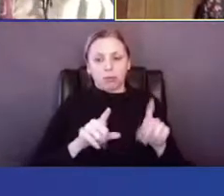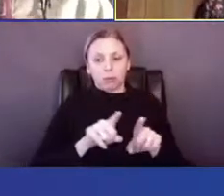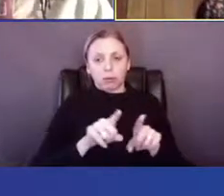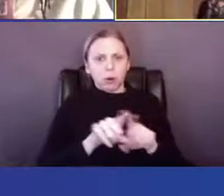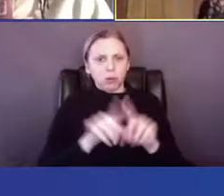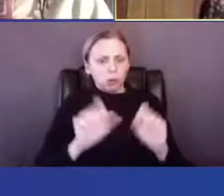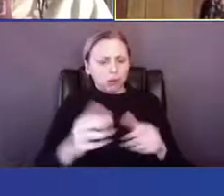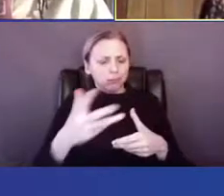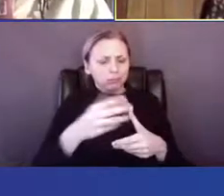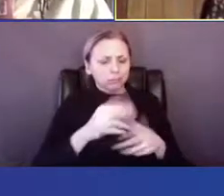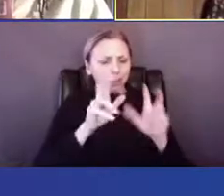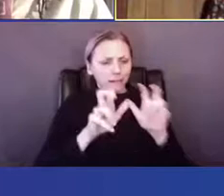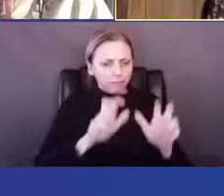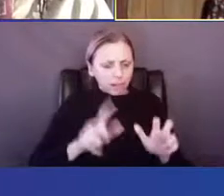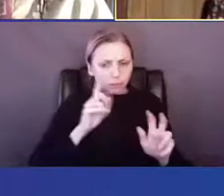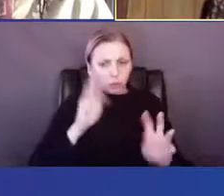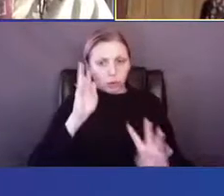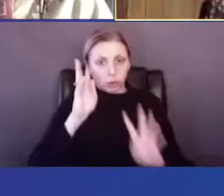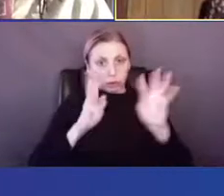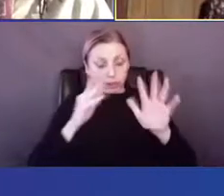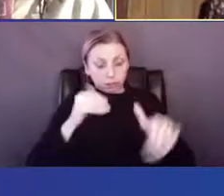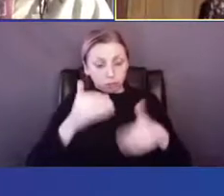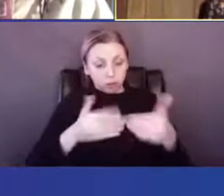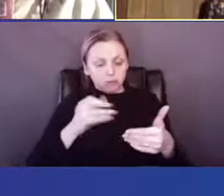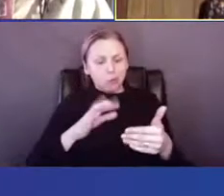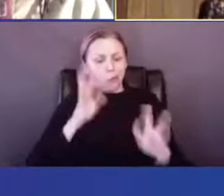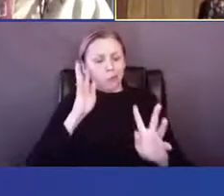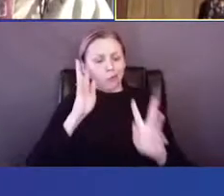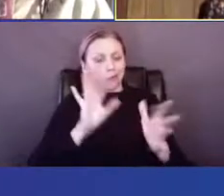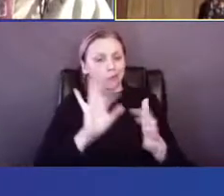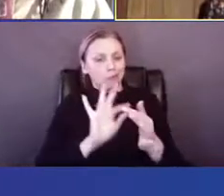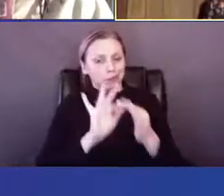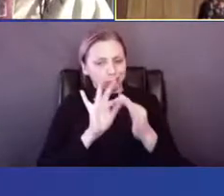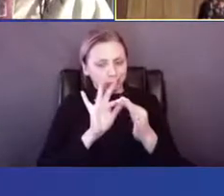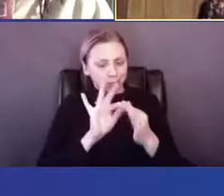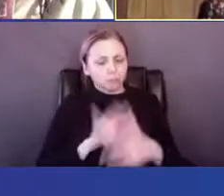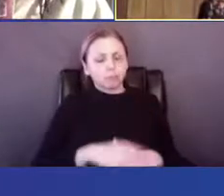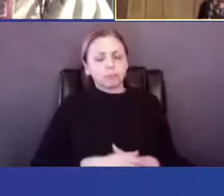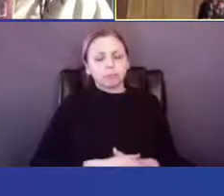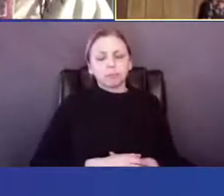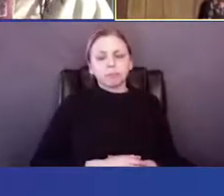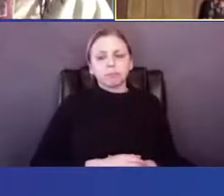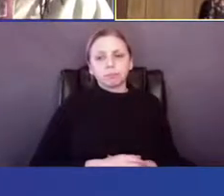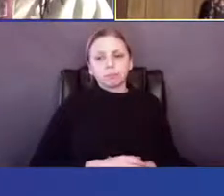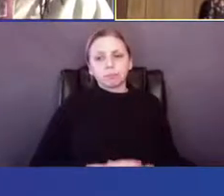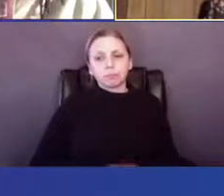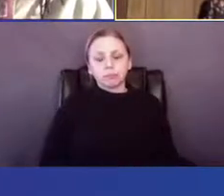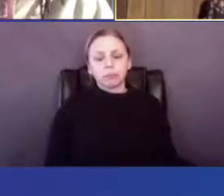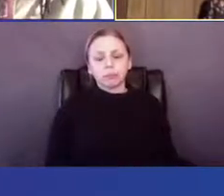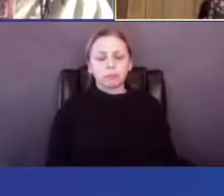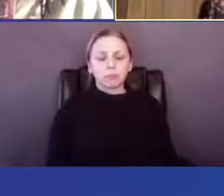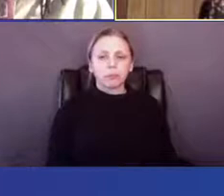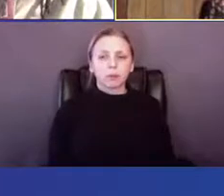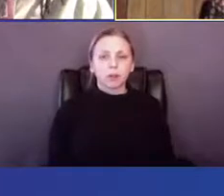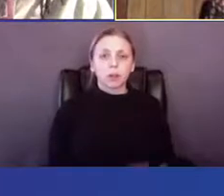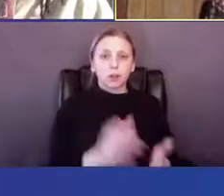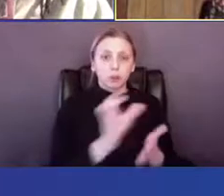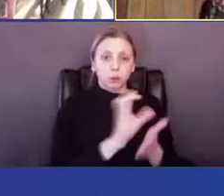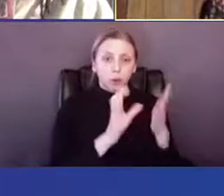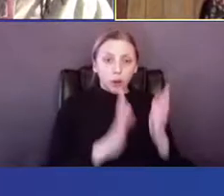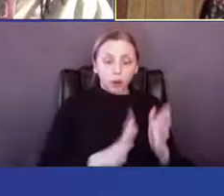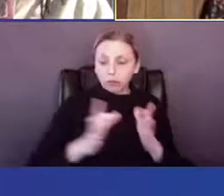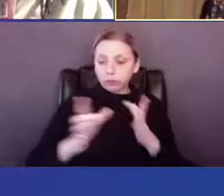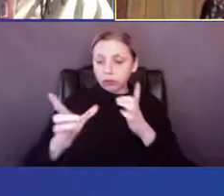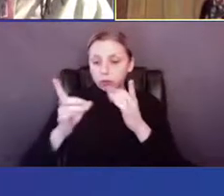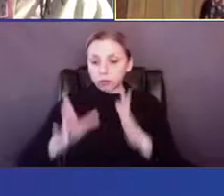a creative process or creative relationship. Um, when the choreographer or director of a